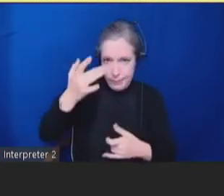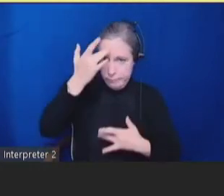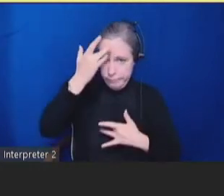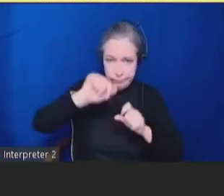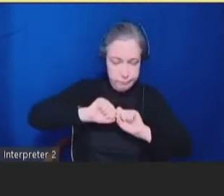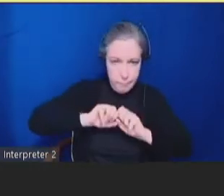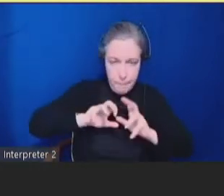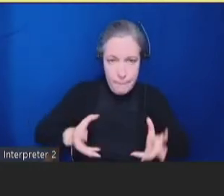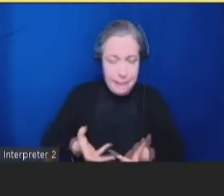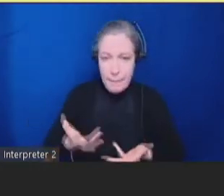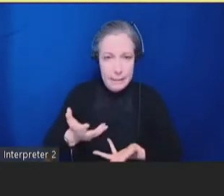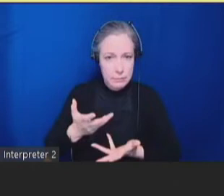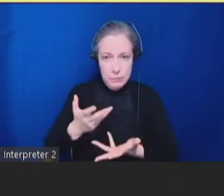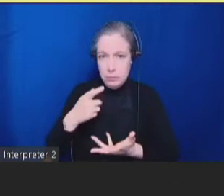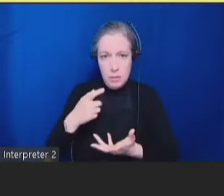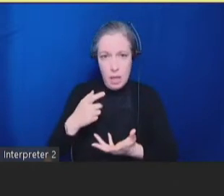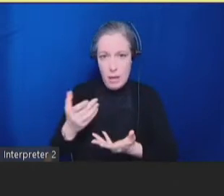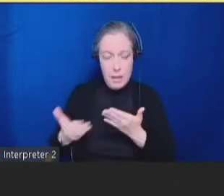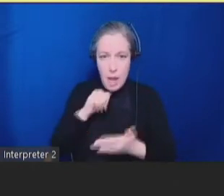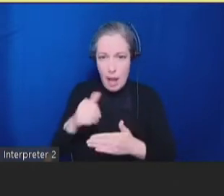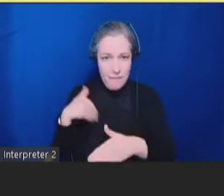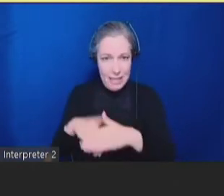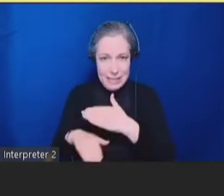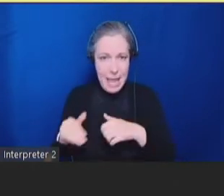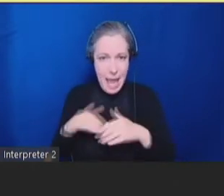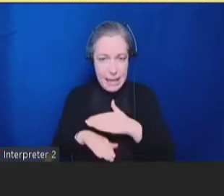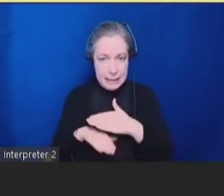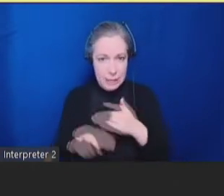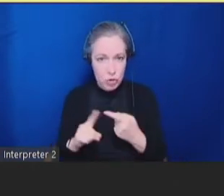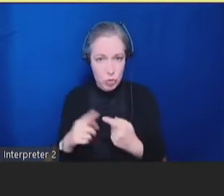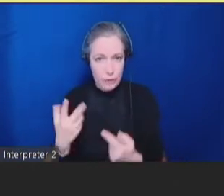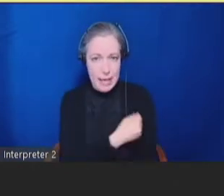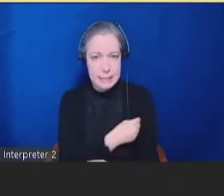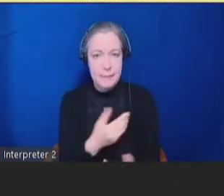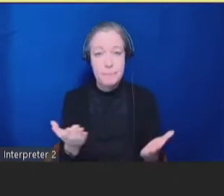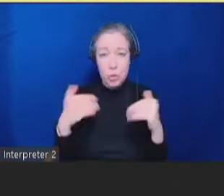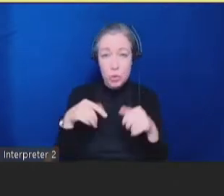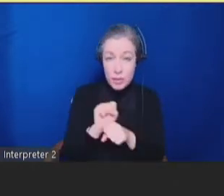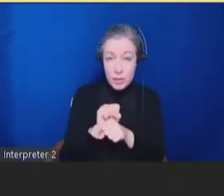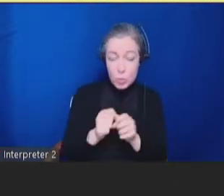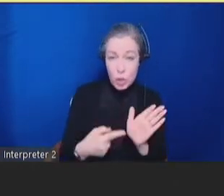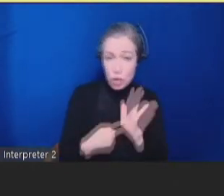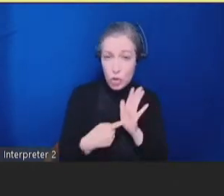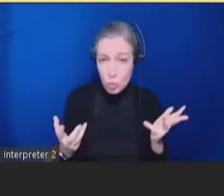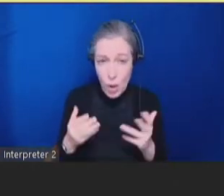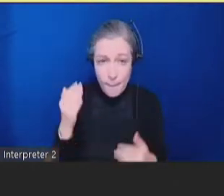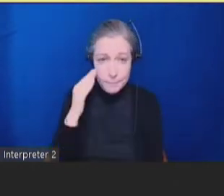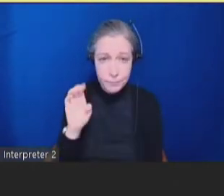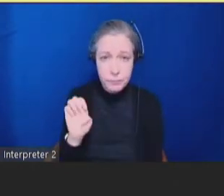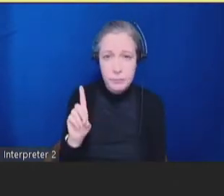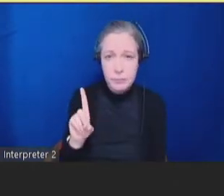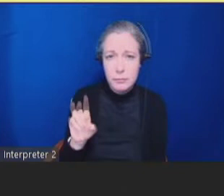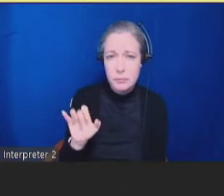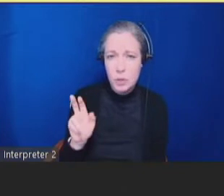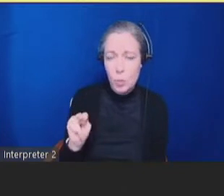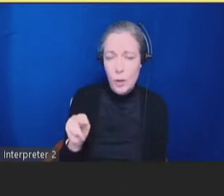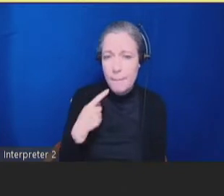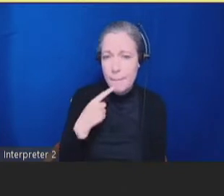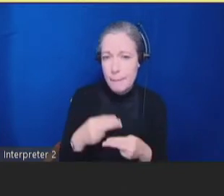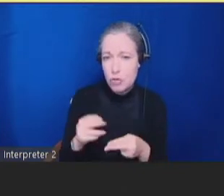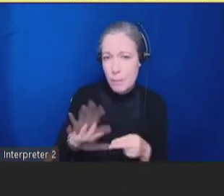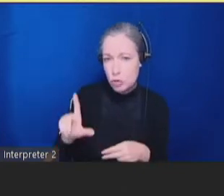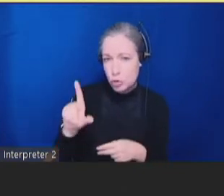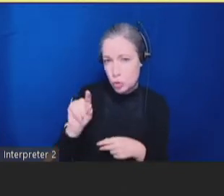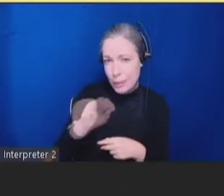Next slide. So, what has this work shown us? I know Edwin had mentioned around 20% of our